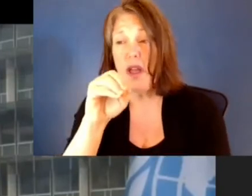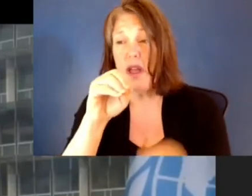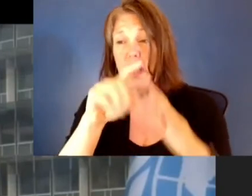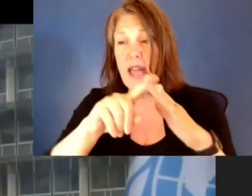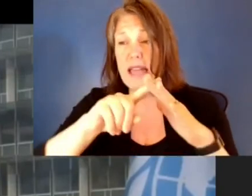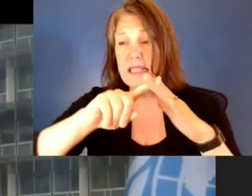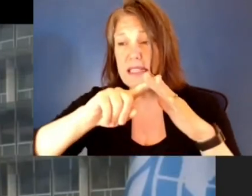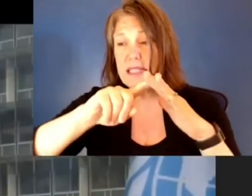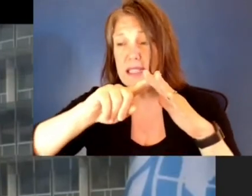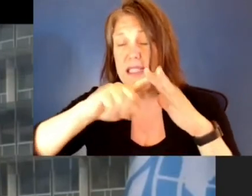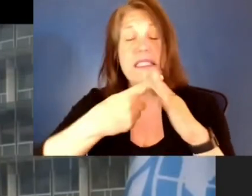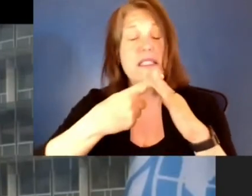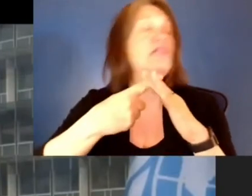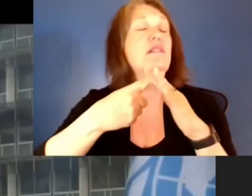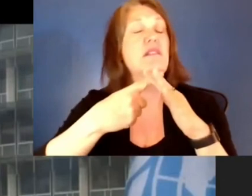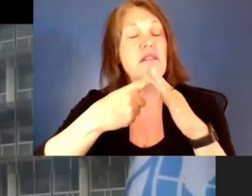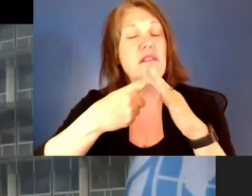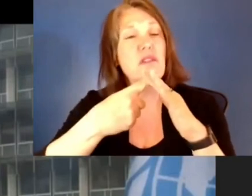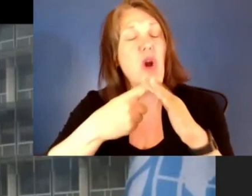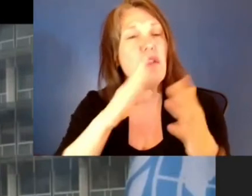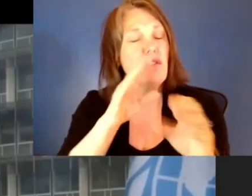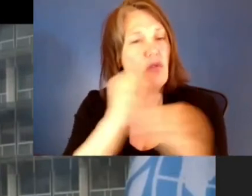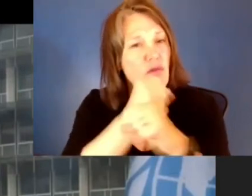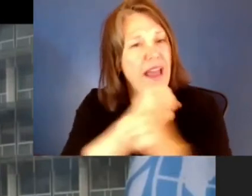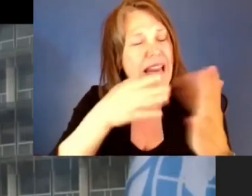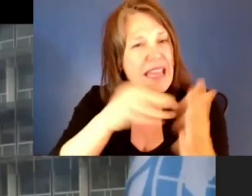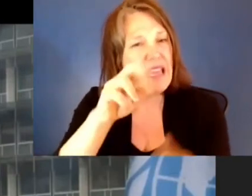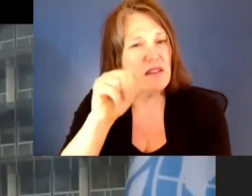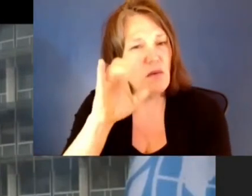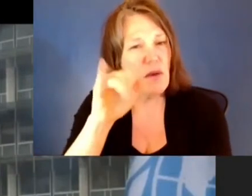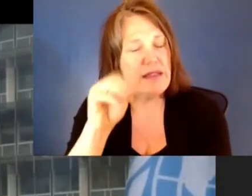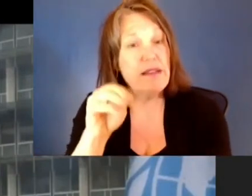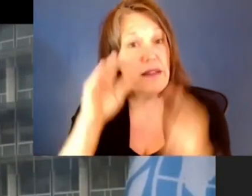discrimination, training thousands of students and teachers around the world.